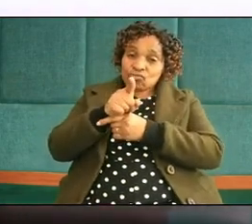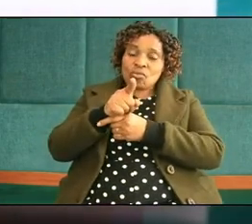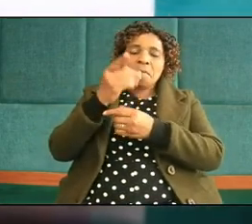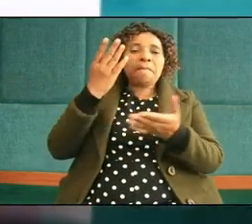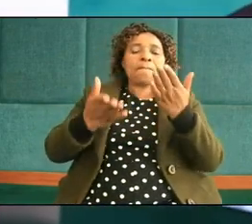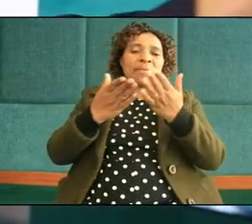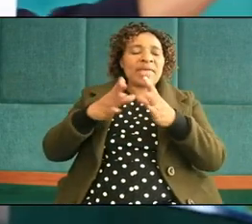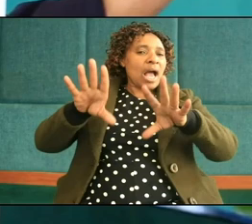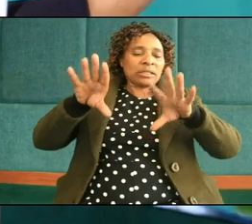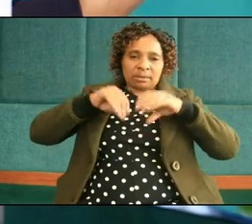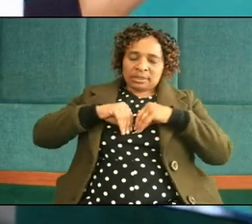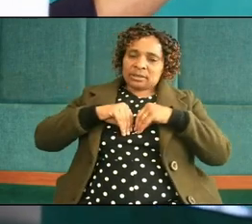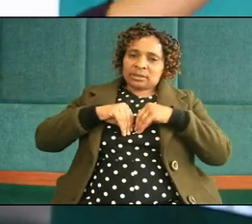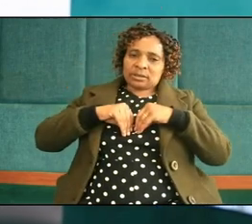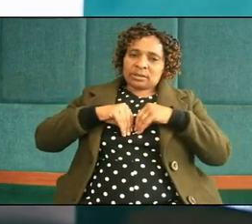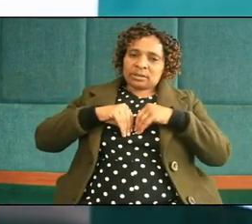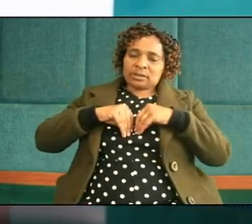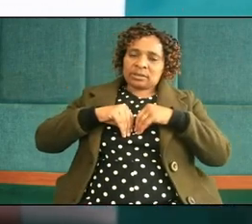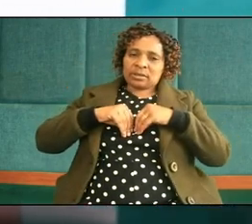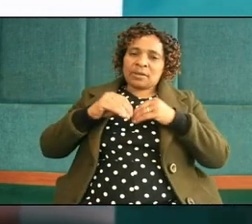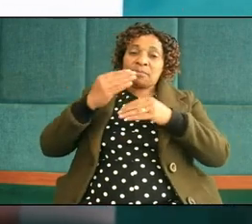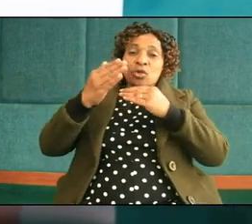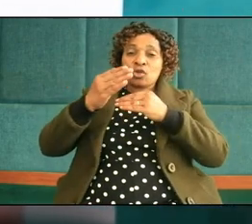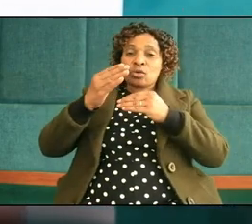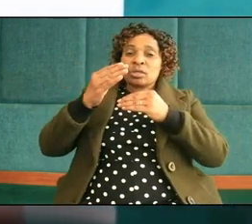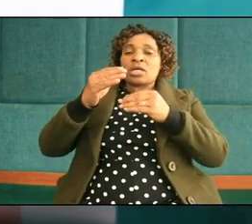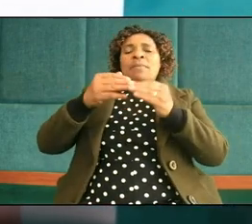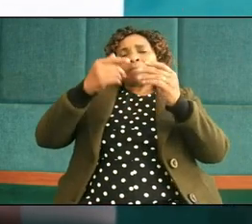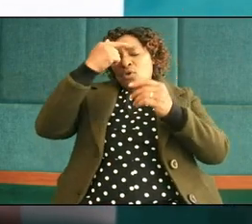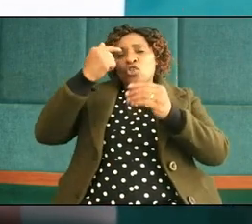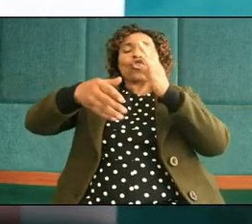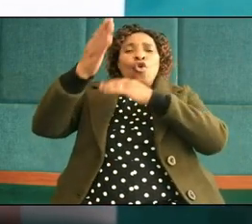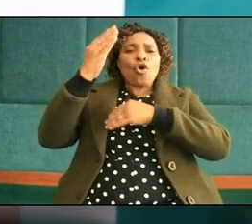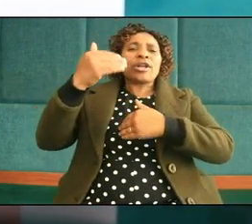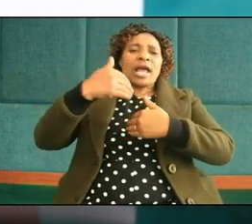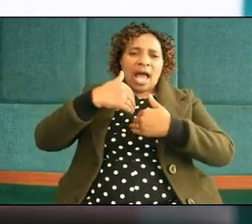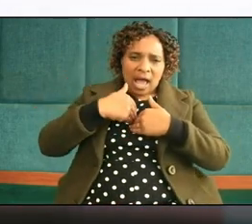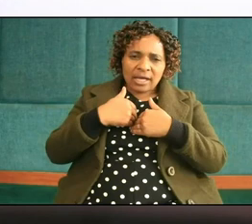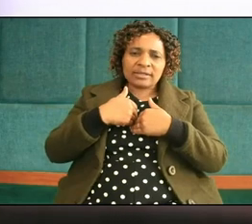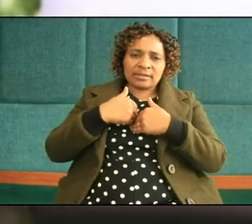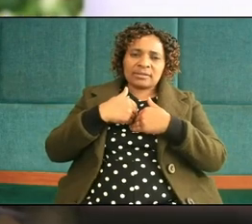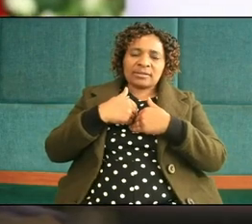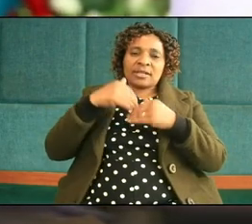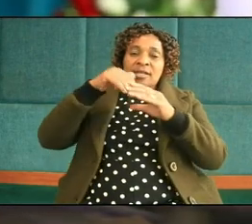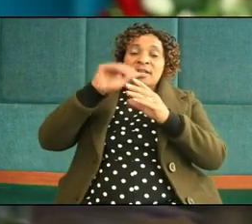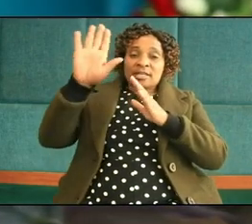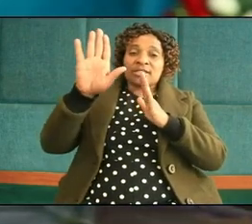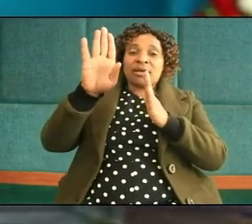may be accepted from your God God has it in his Bible